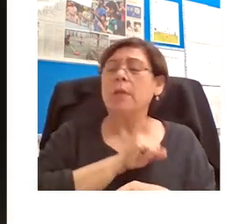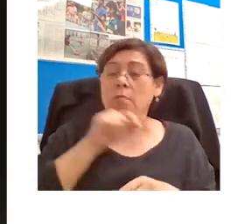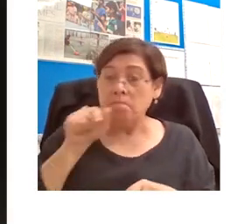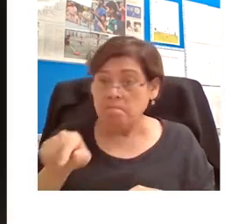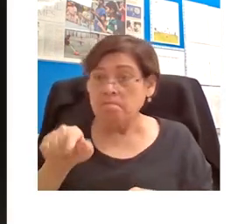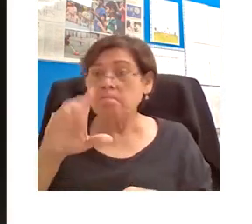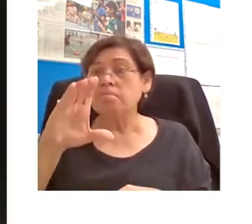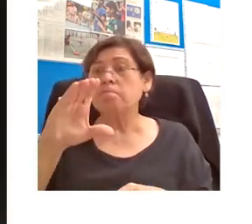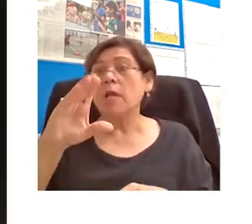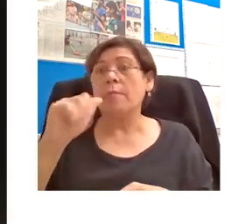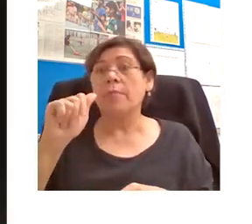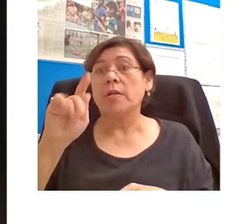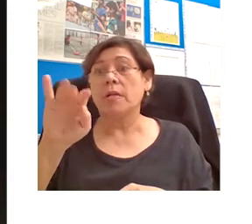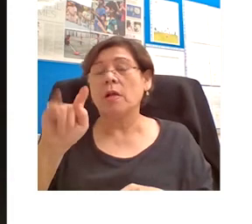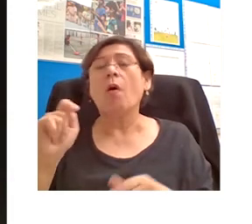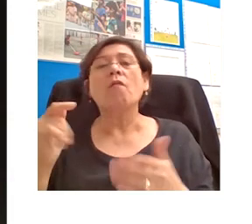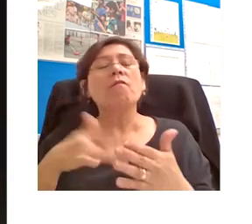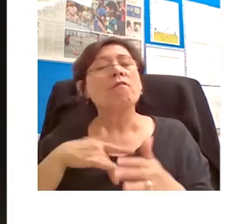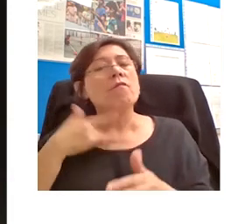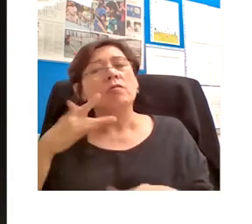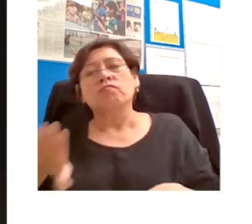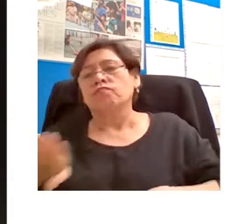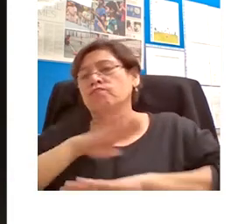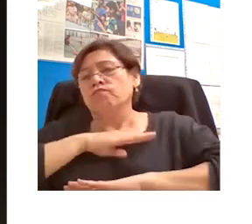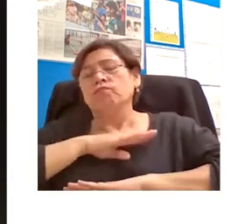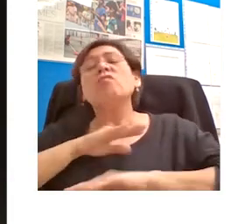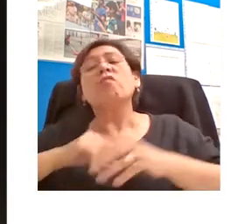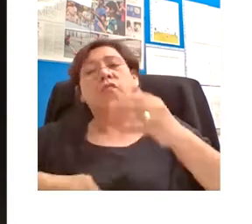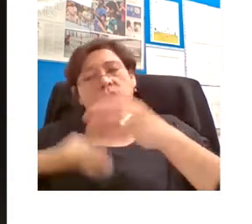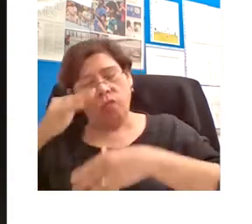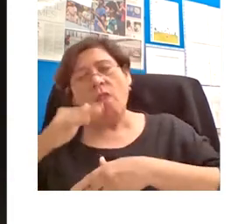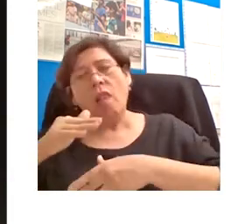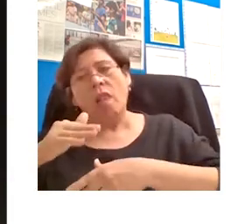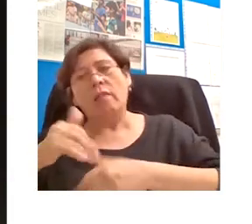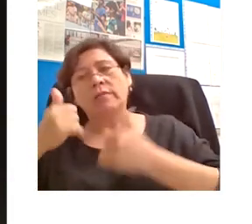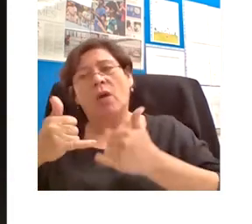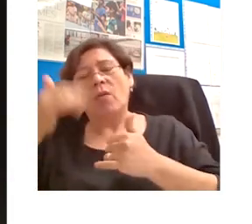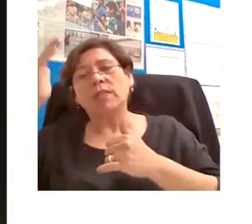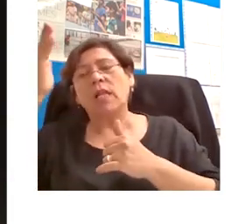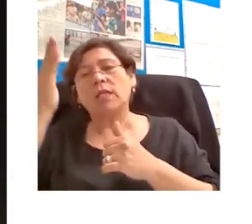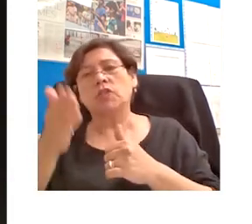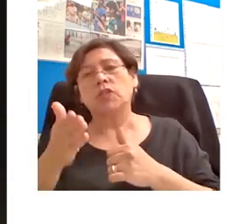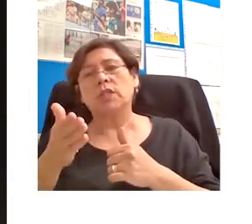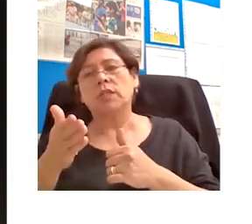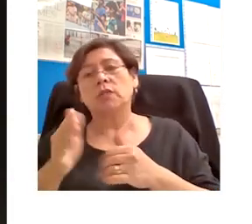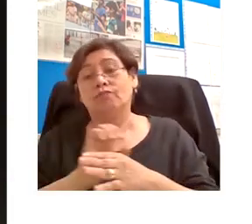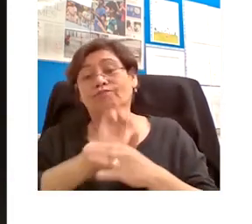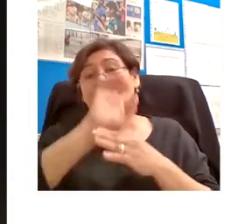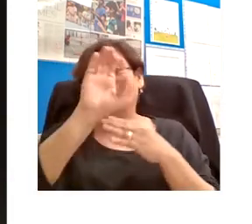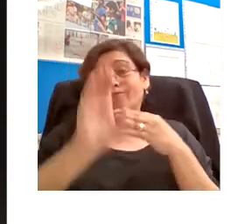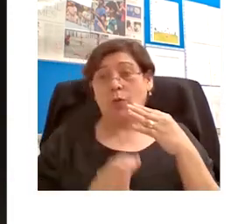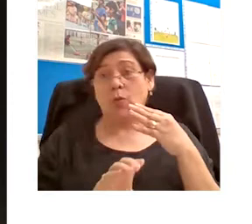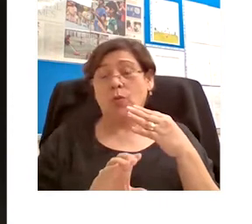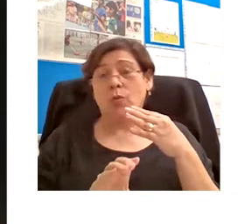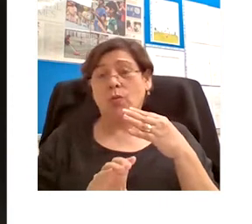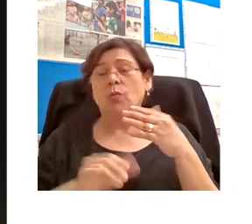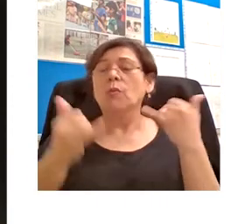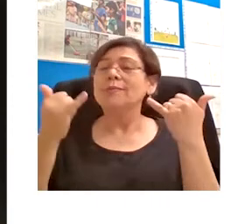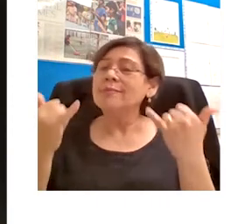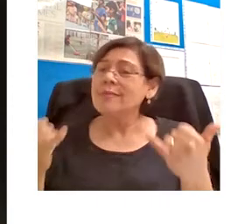So, to conclude, we are very much still in the process of coming into possession of